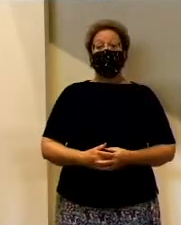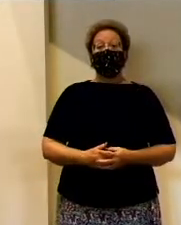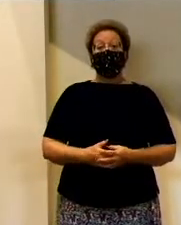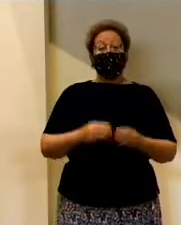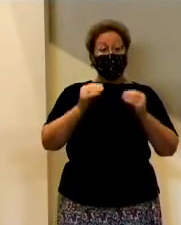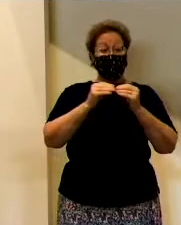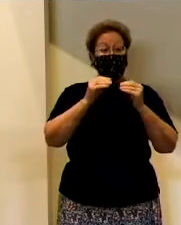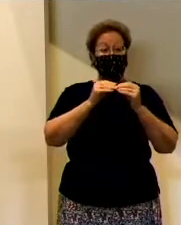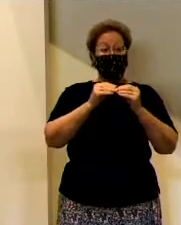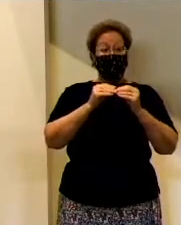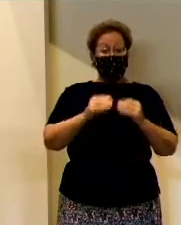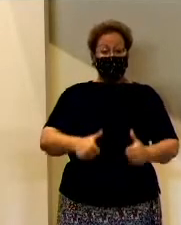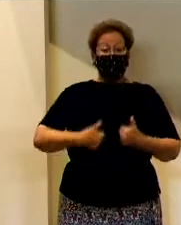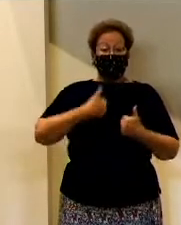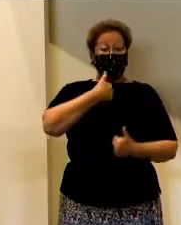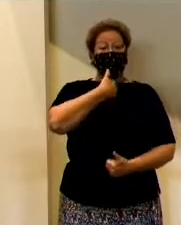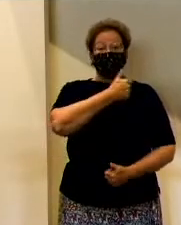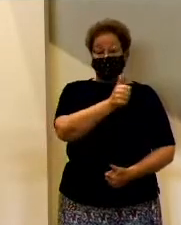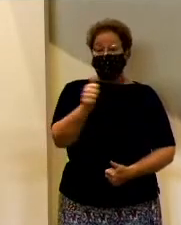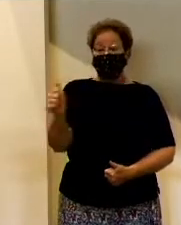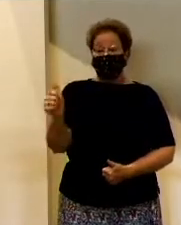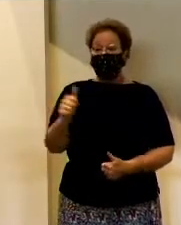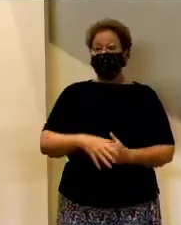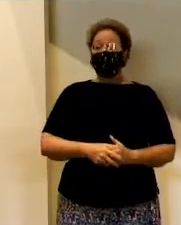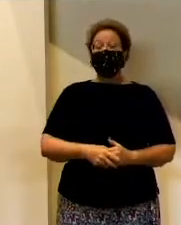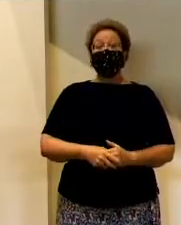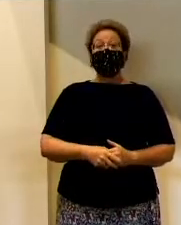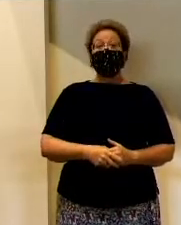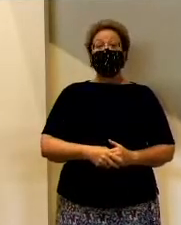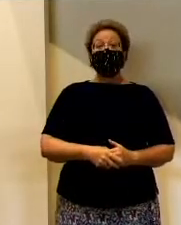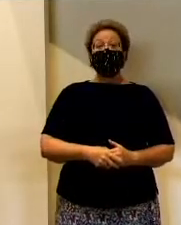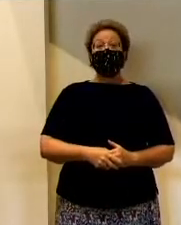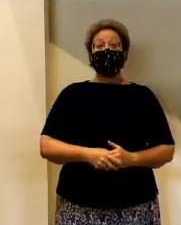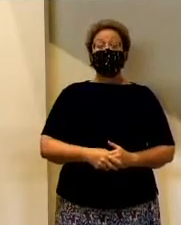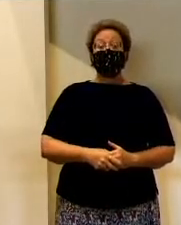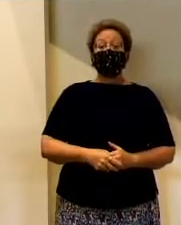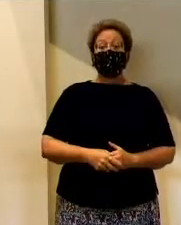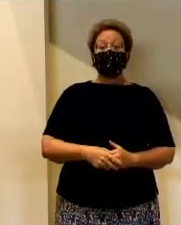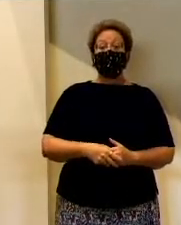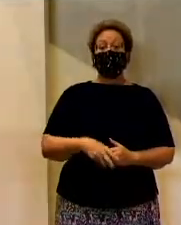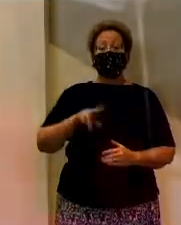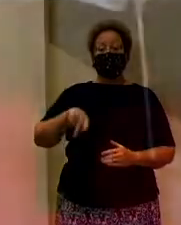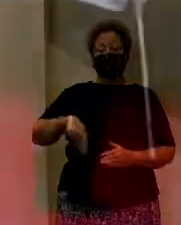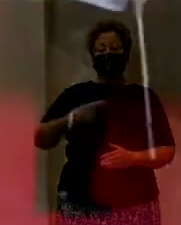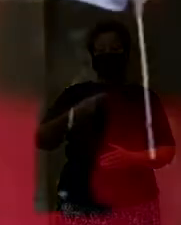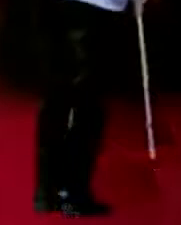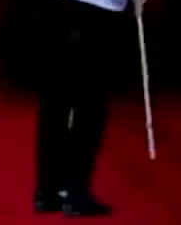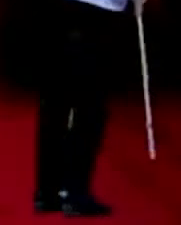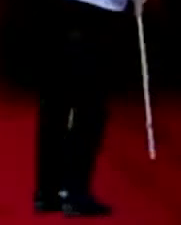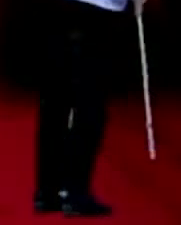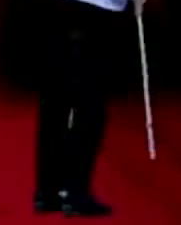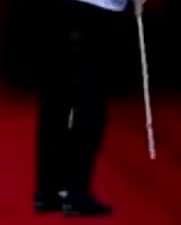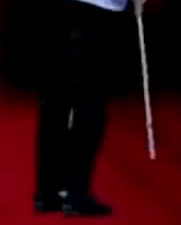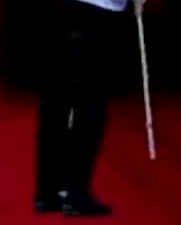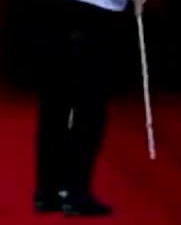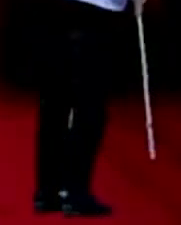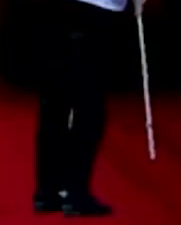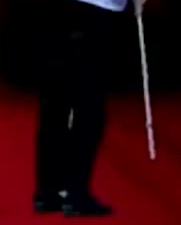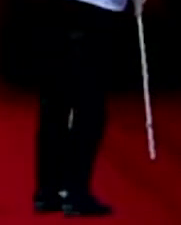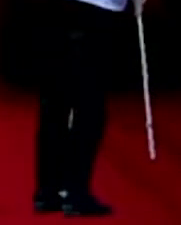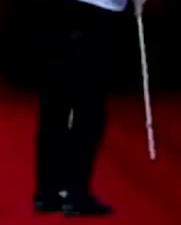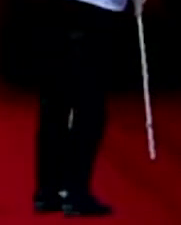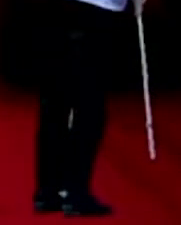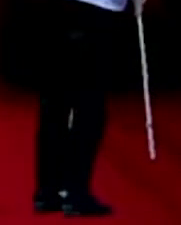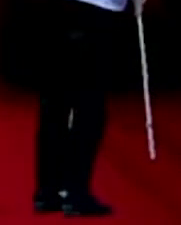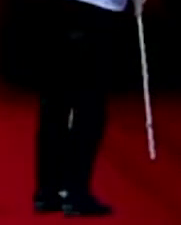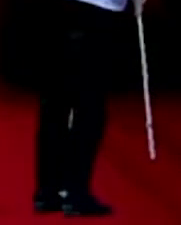more than just living for ourselves in this life. St. Paul writes in Philippians chapter 3, He will transform the body of our